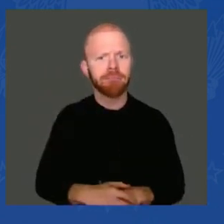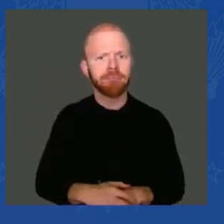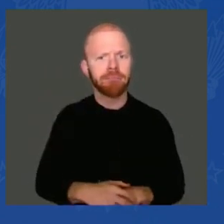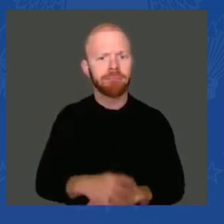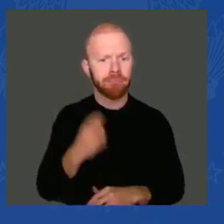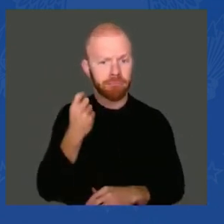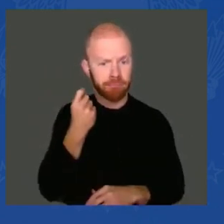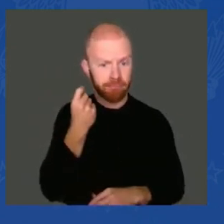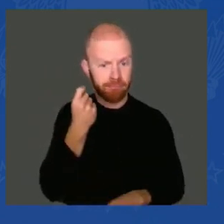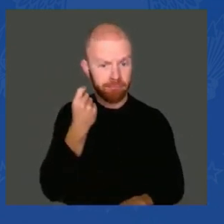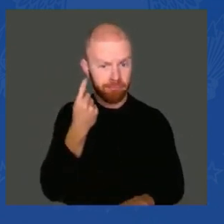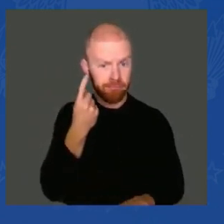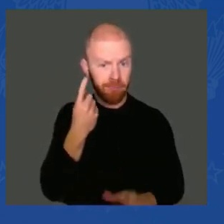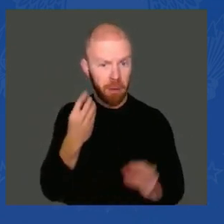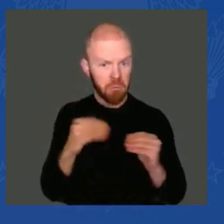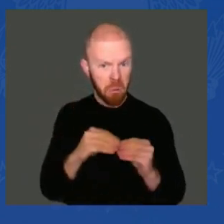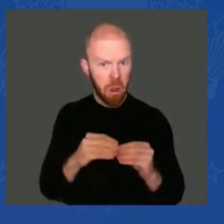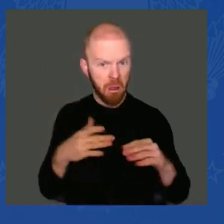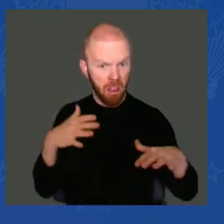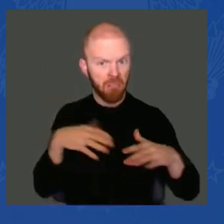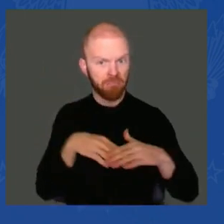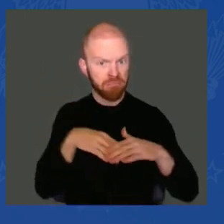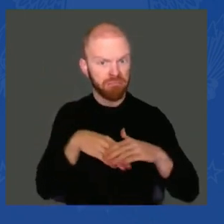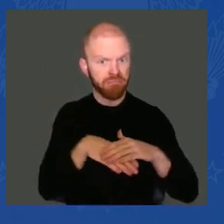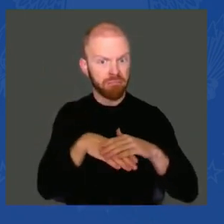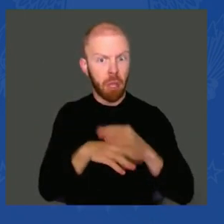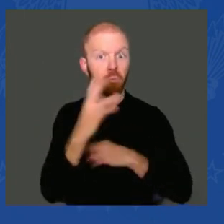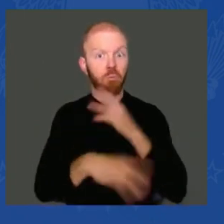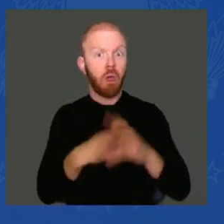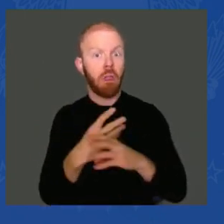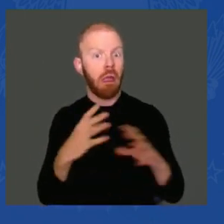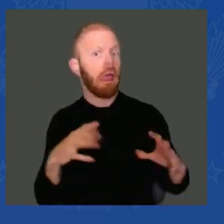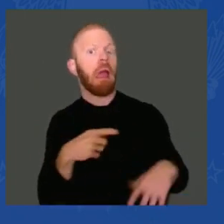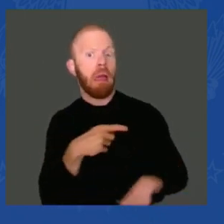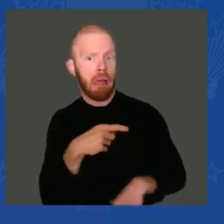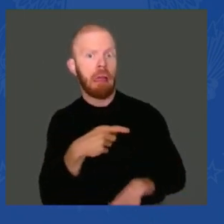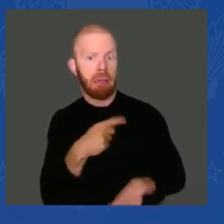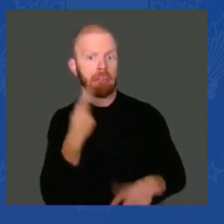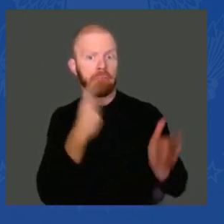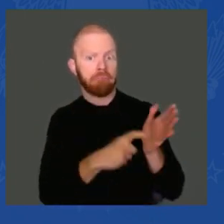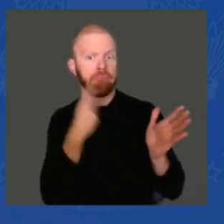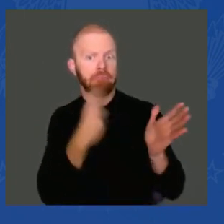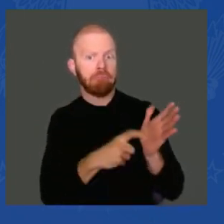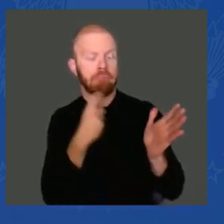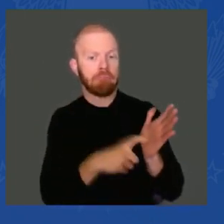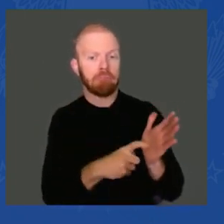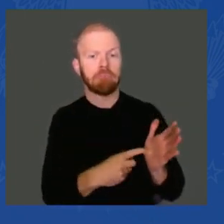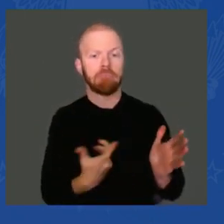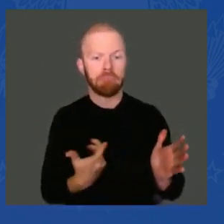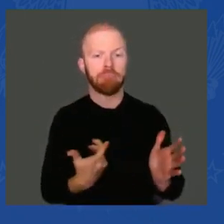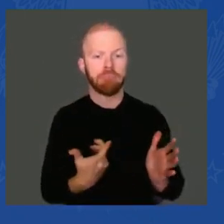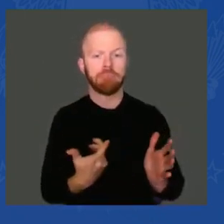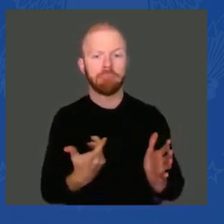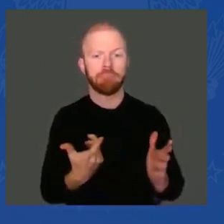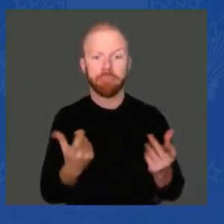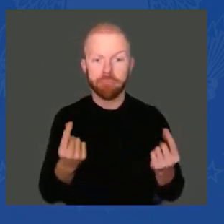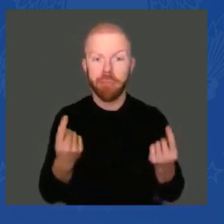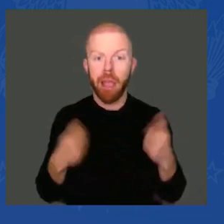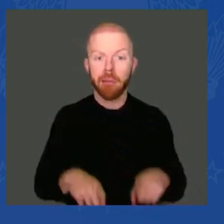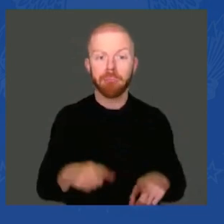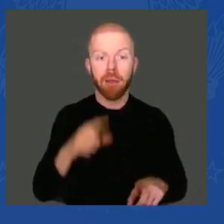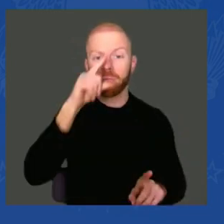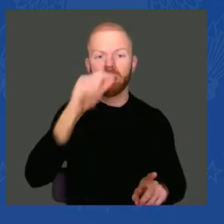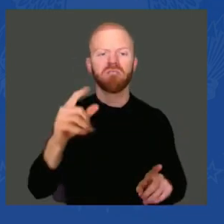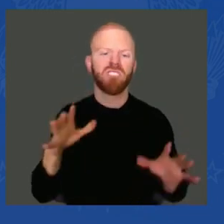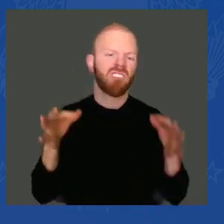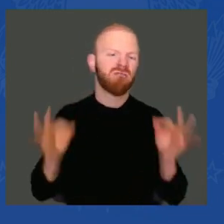the market anticipated. Prices went up more. And then Putin invaded. Make no mistake, inflation is largely the fault of Putin. I love,